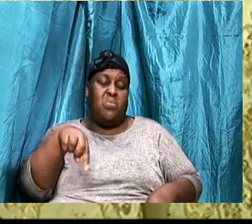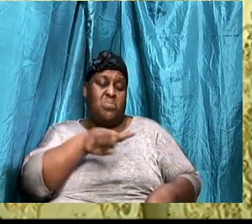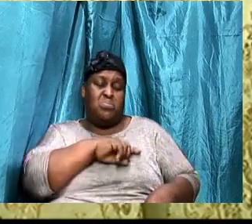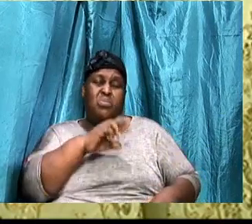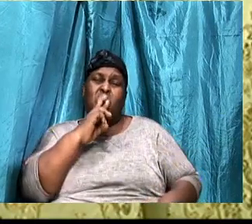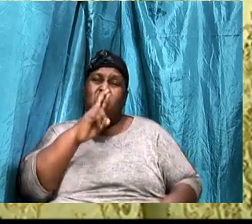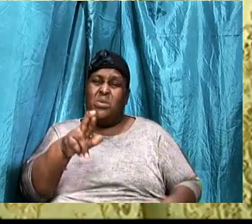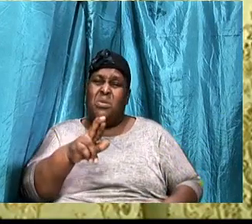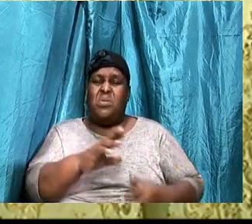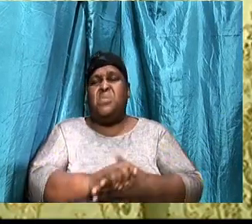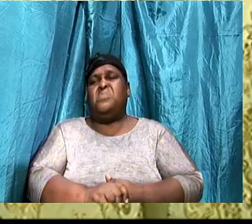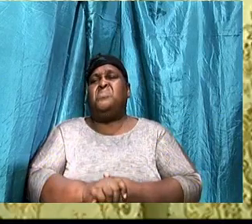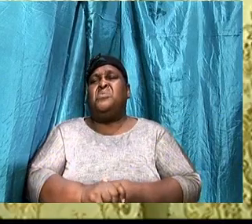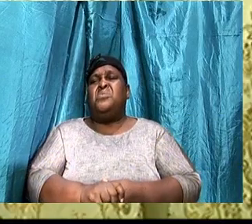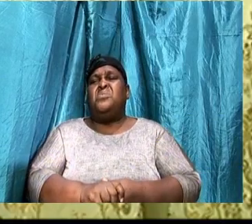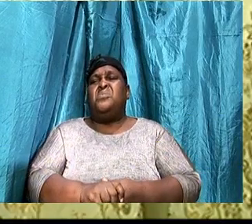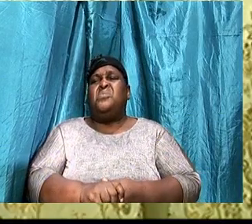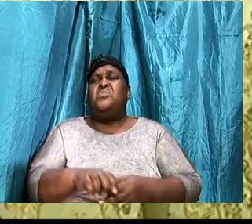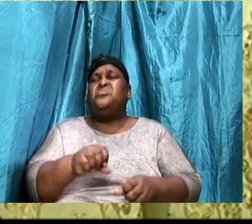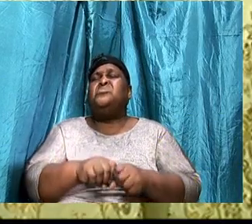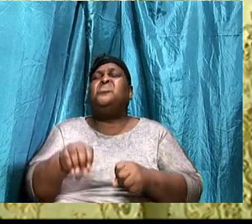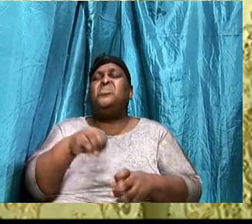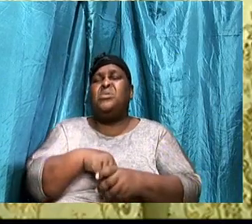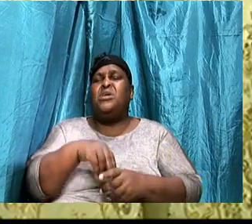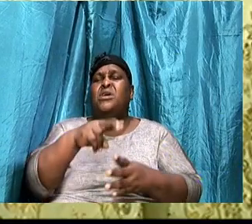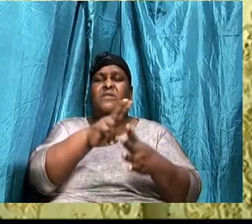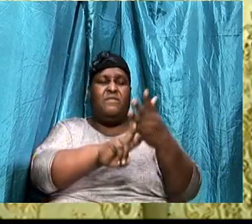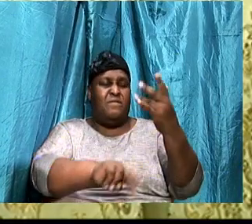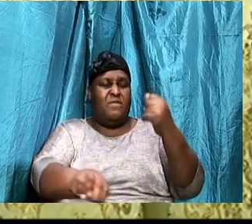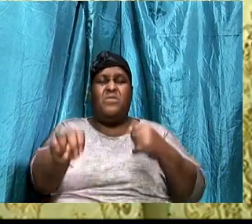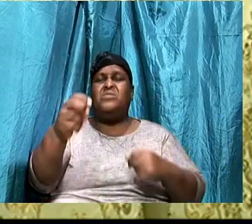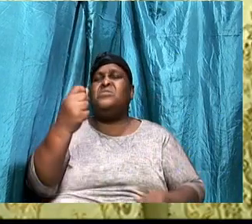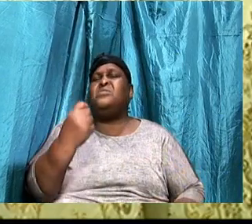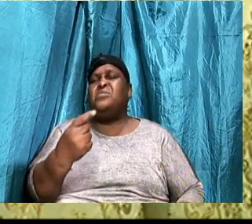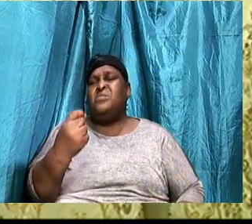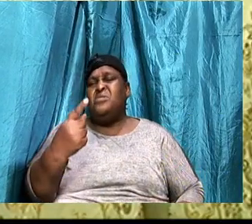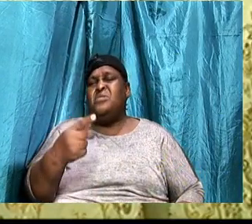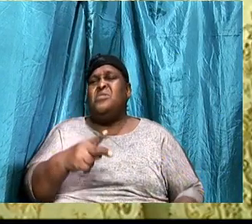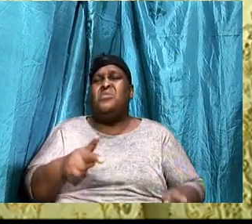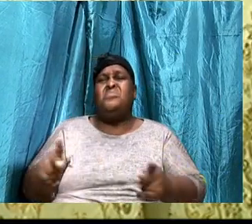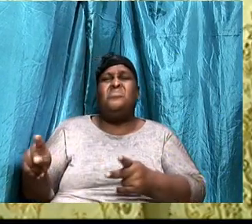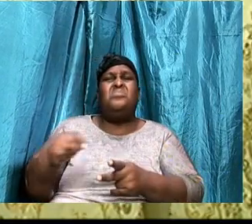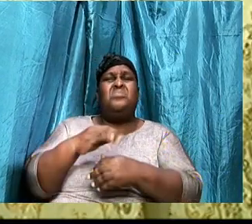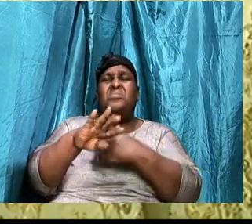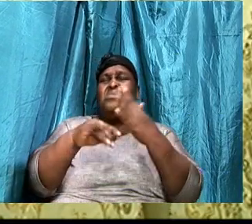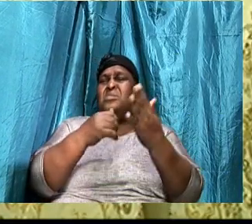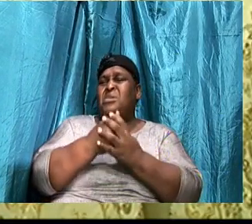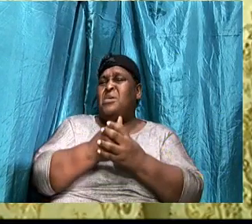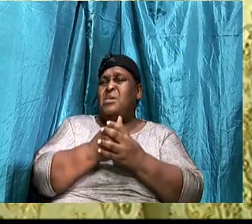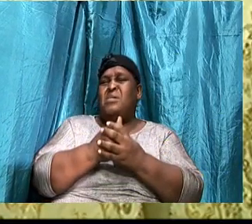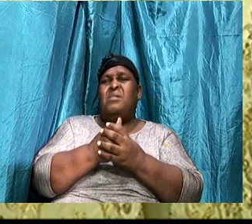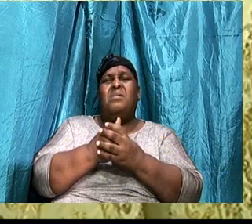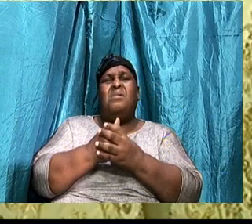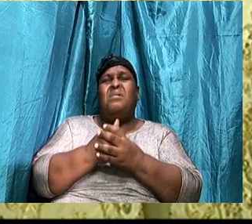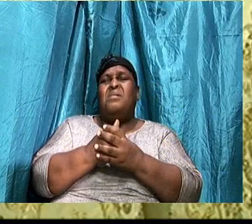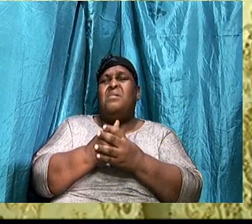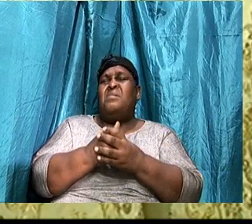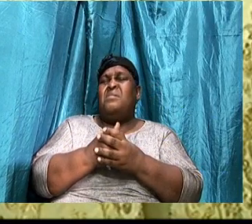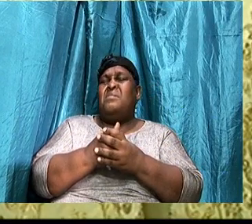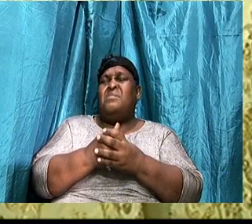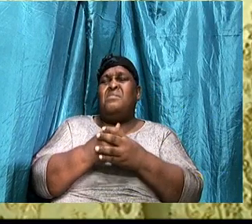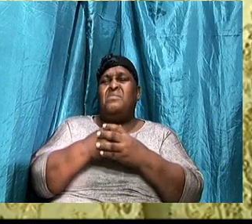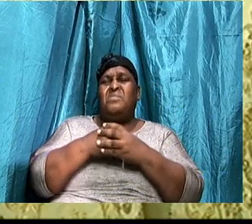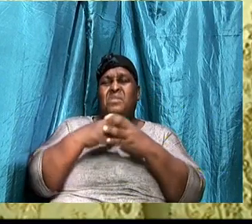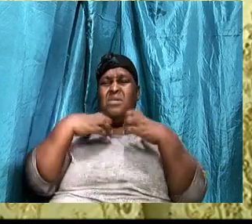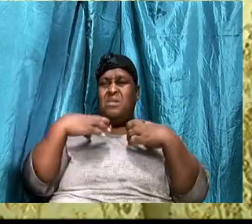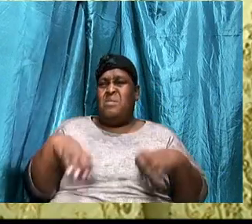verse 11, the apostle said that we should put on the whole arm of God that we might stand against the wiles